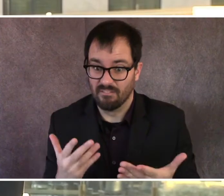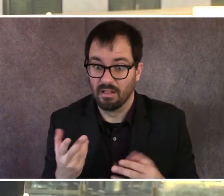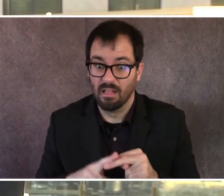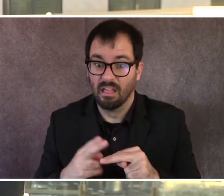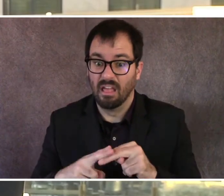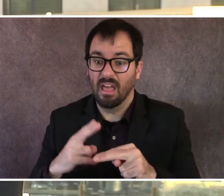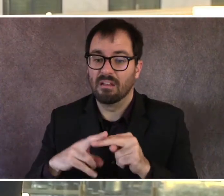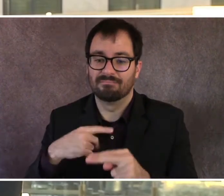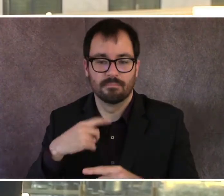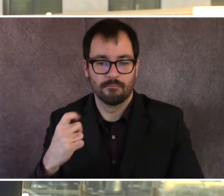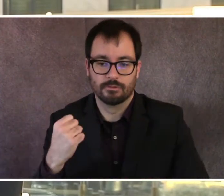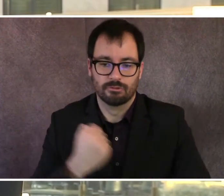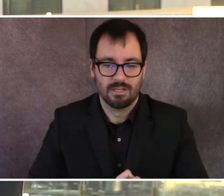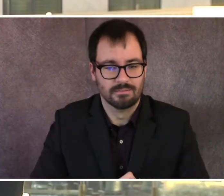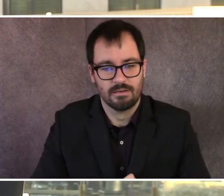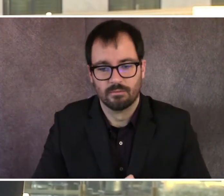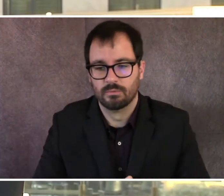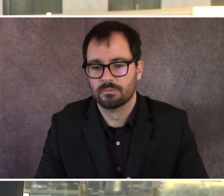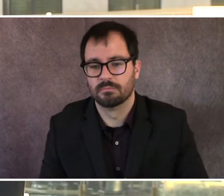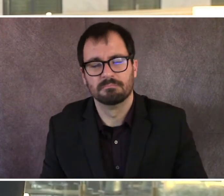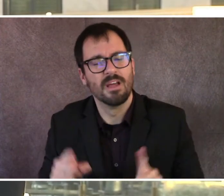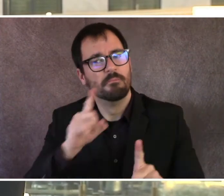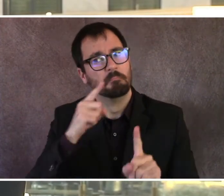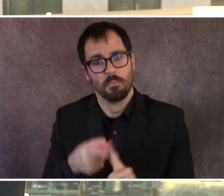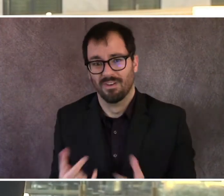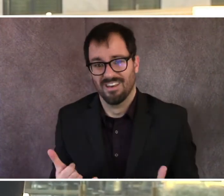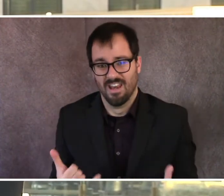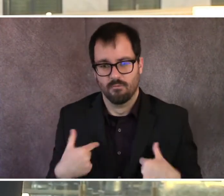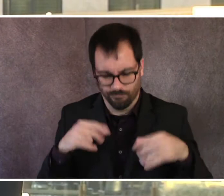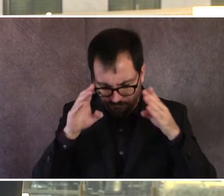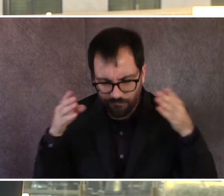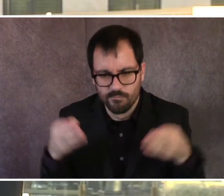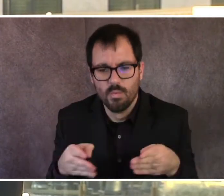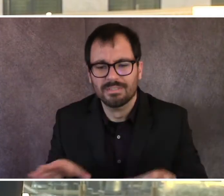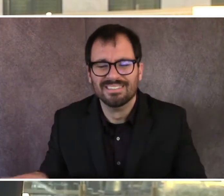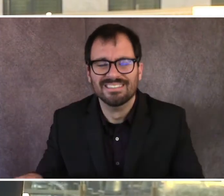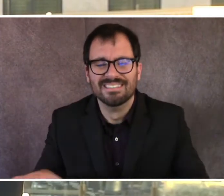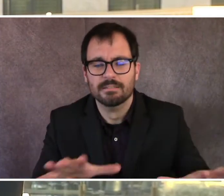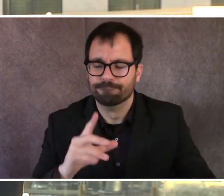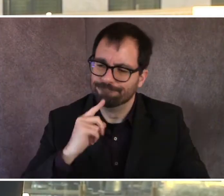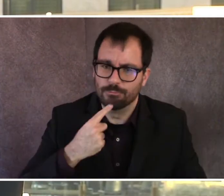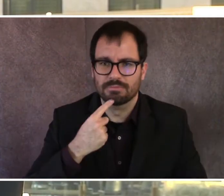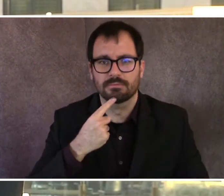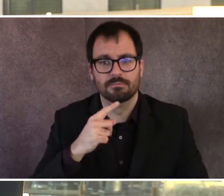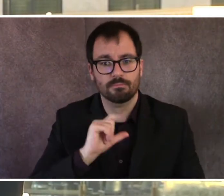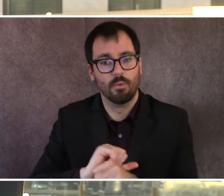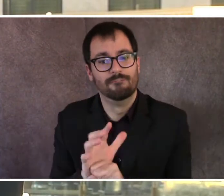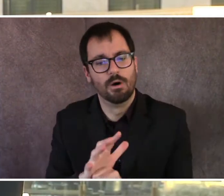point where we have to shut it down and we'll have to, but the intention is now to really everyone to take this virus seriously.